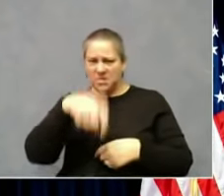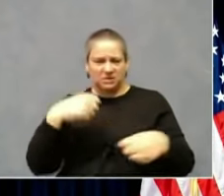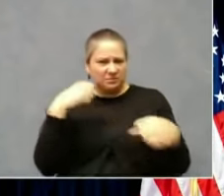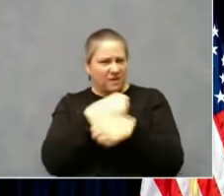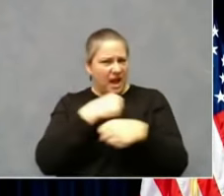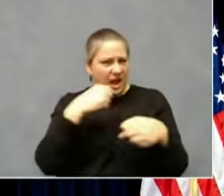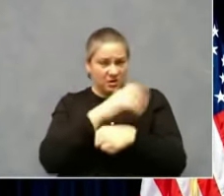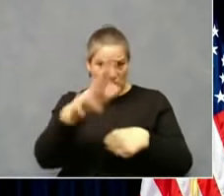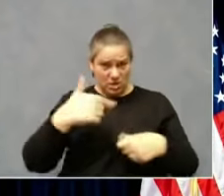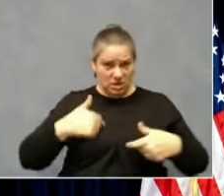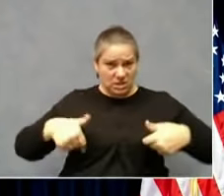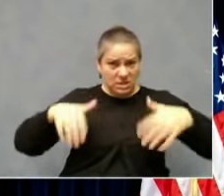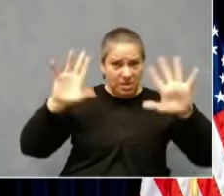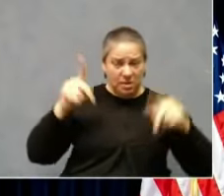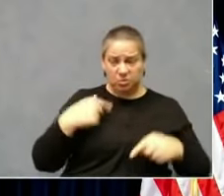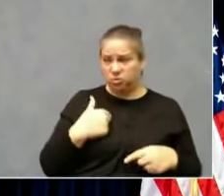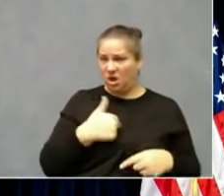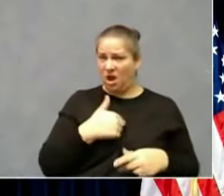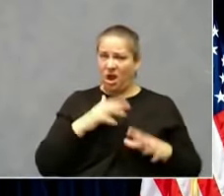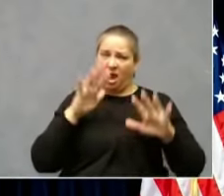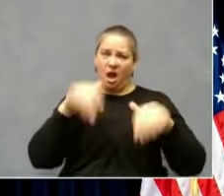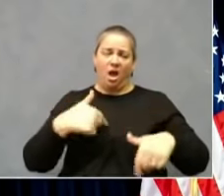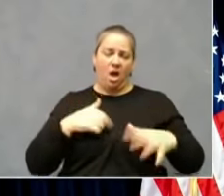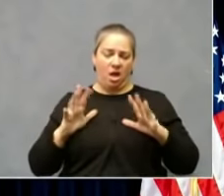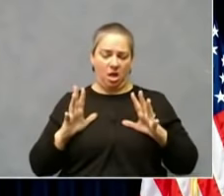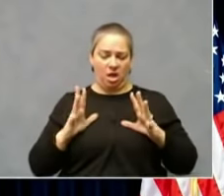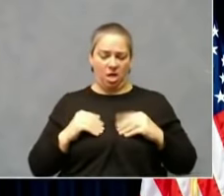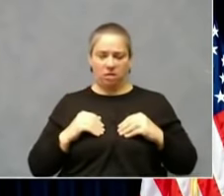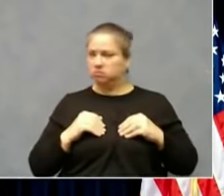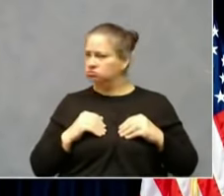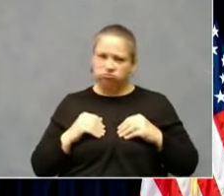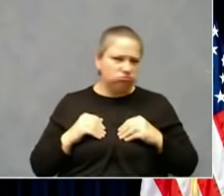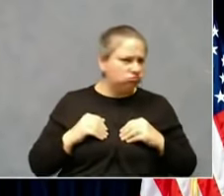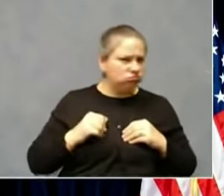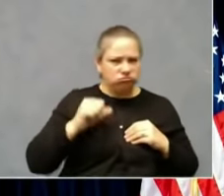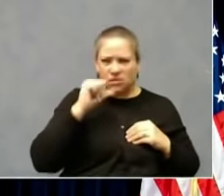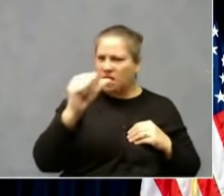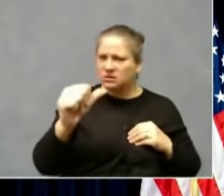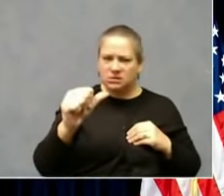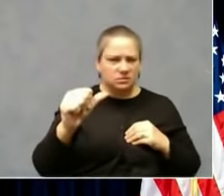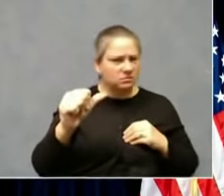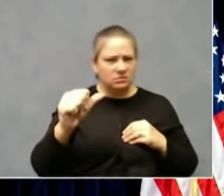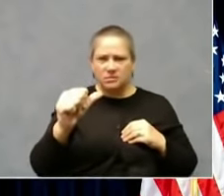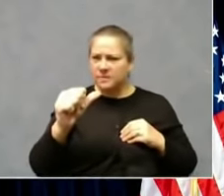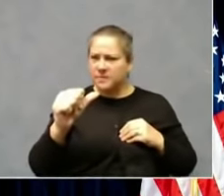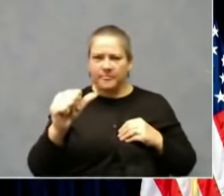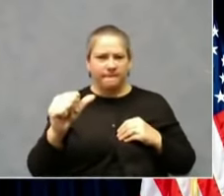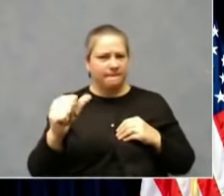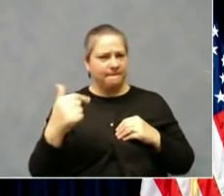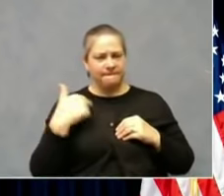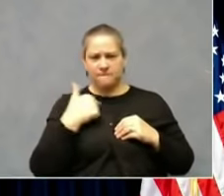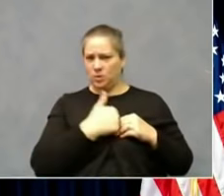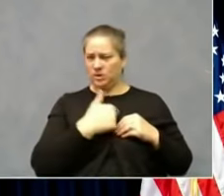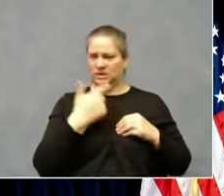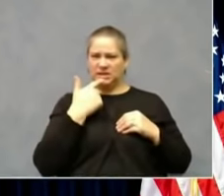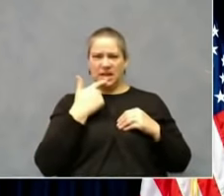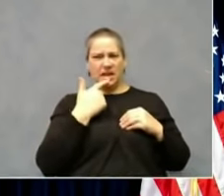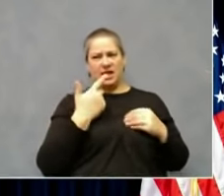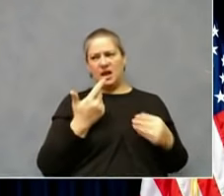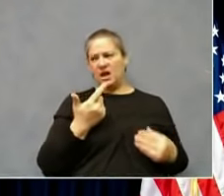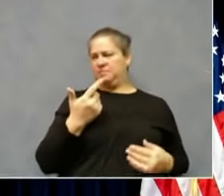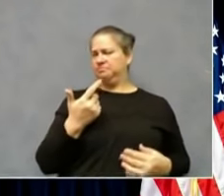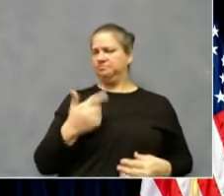fatalities. And we will not simply say those sheep, those individuals in our flock